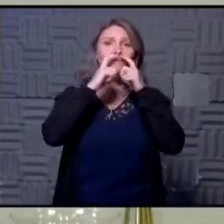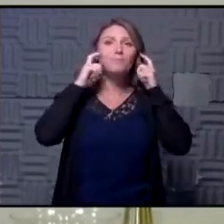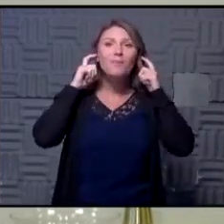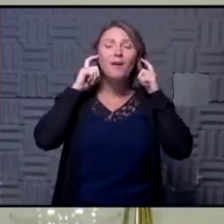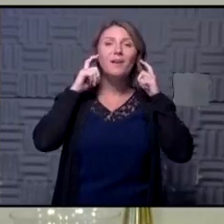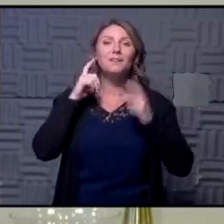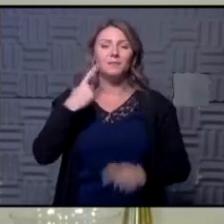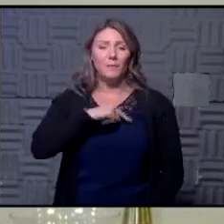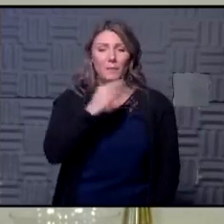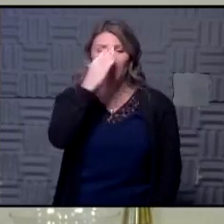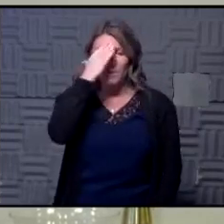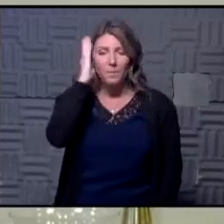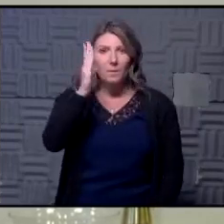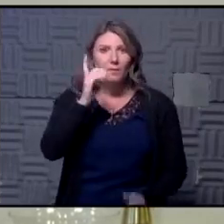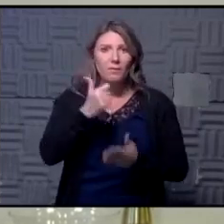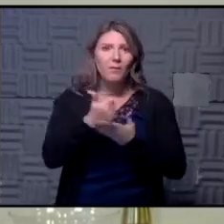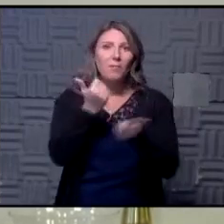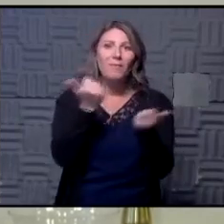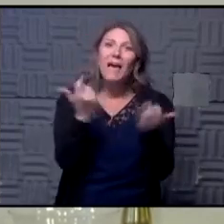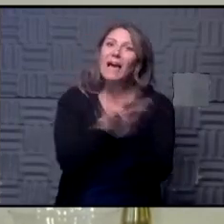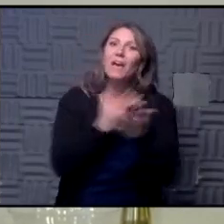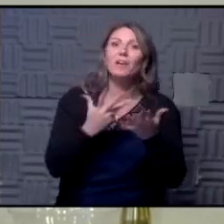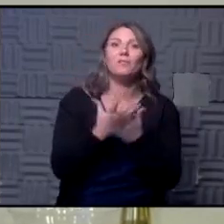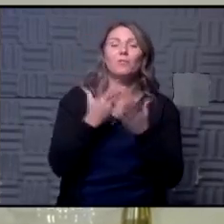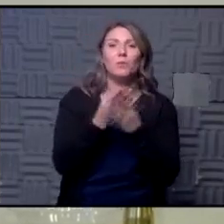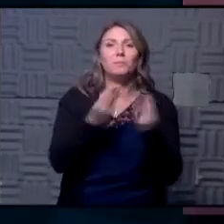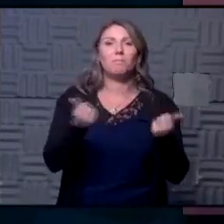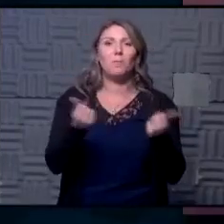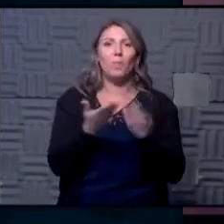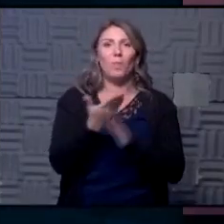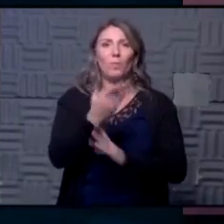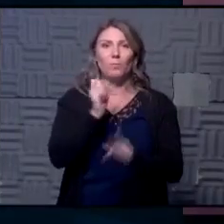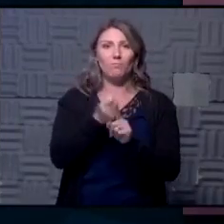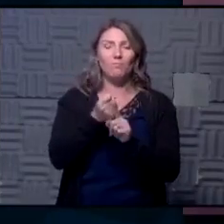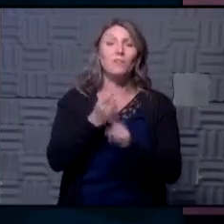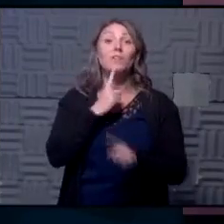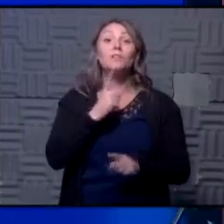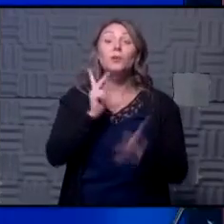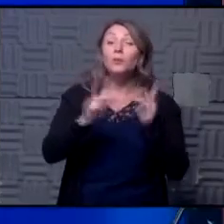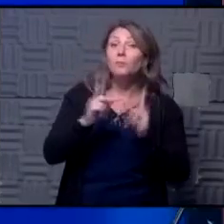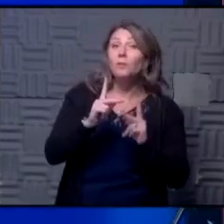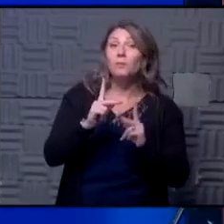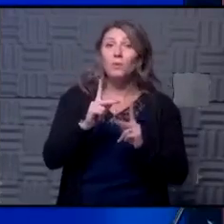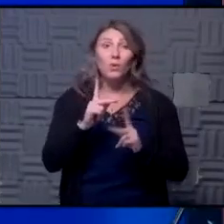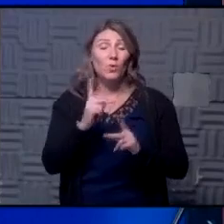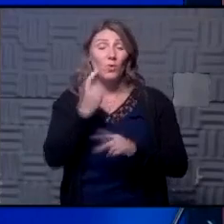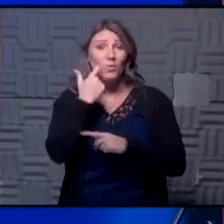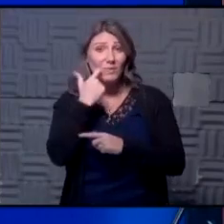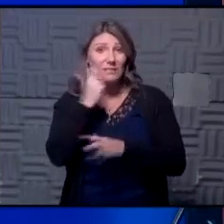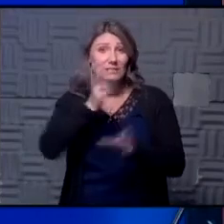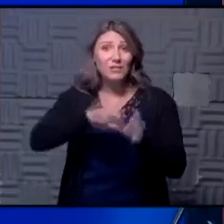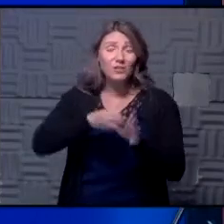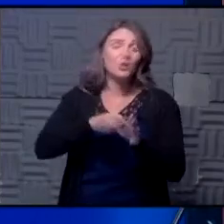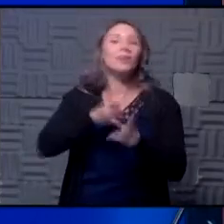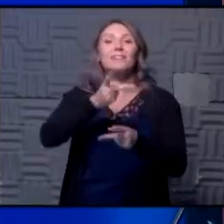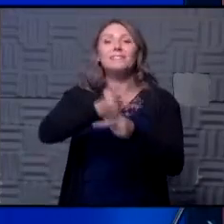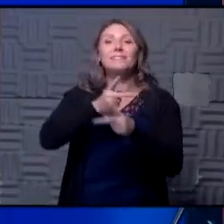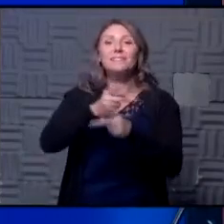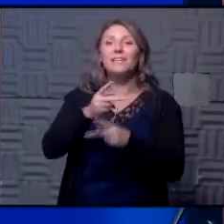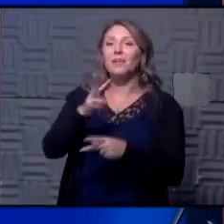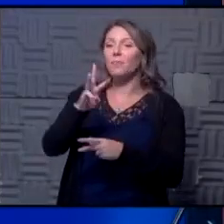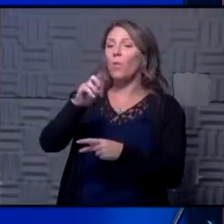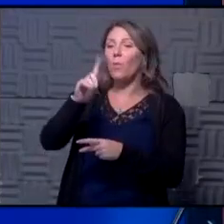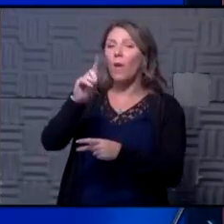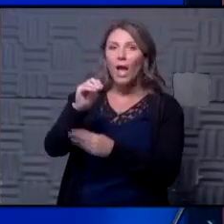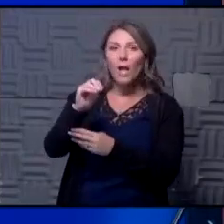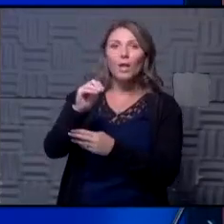that that is going to help all of us get through this so for those of just joining us we're talking about the keep Wyco well initiative and so all you have